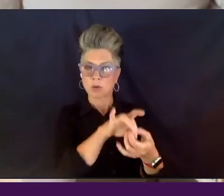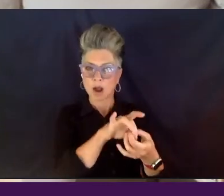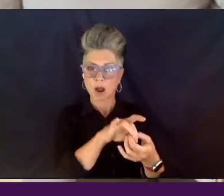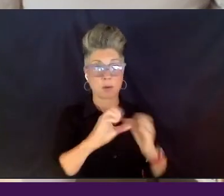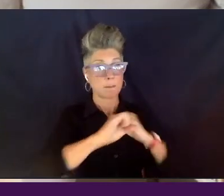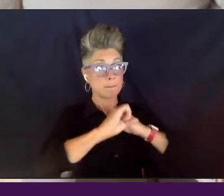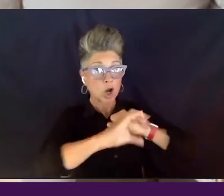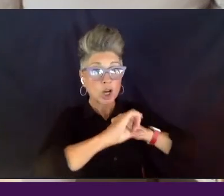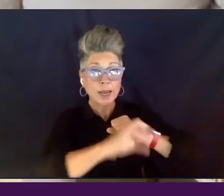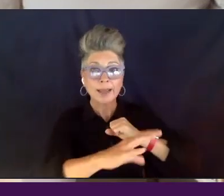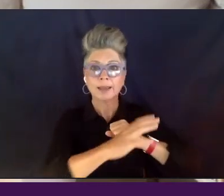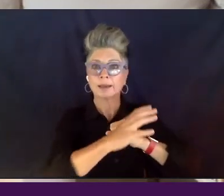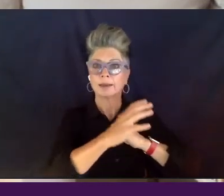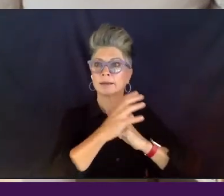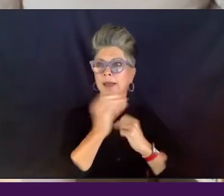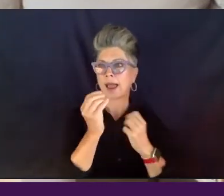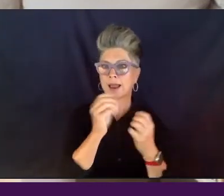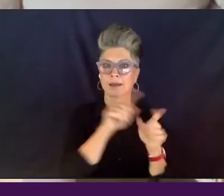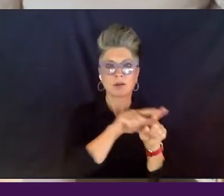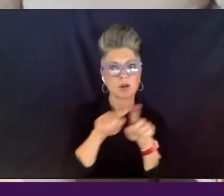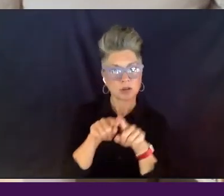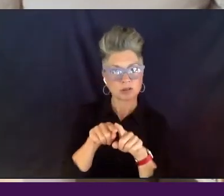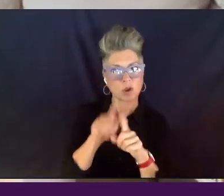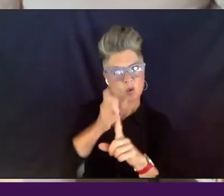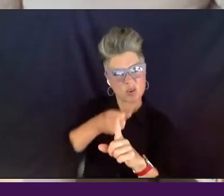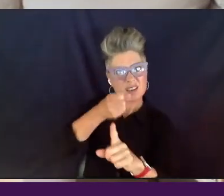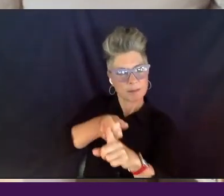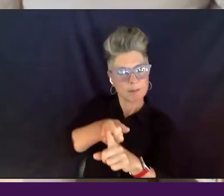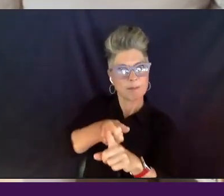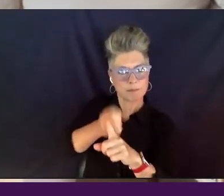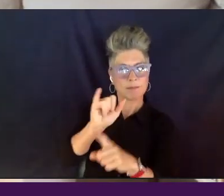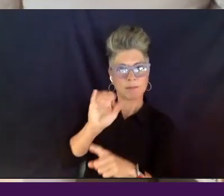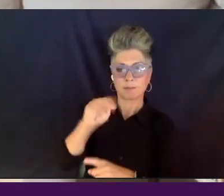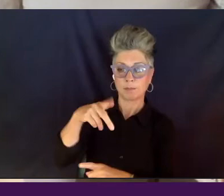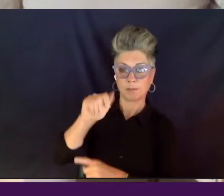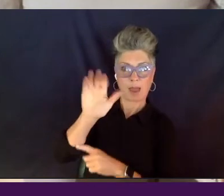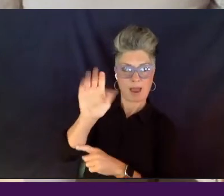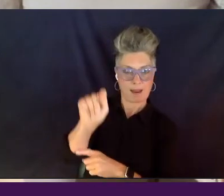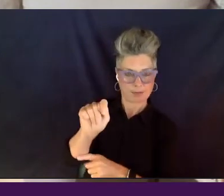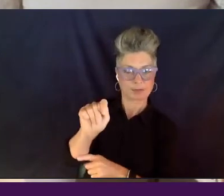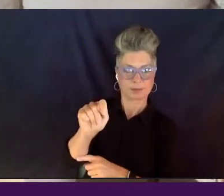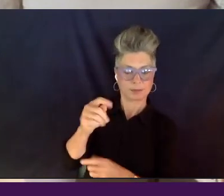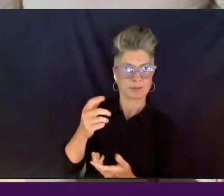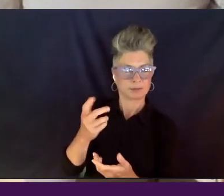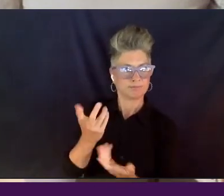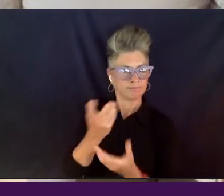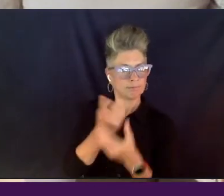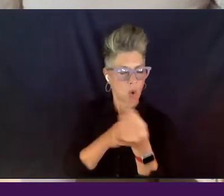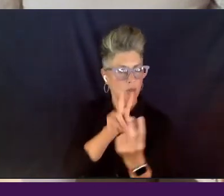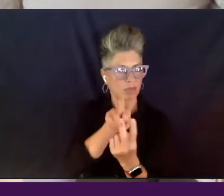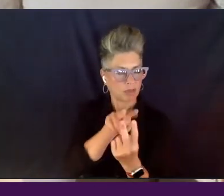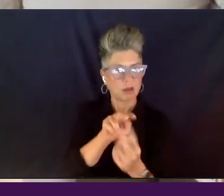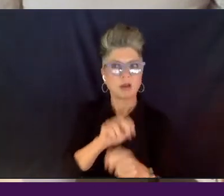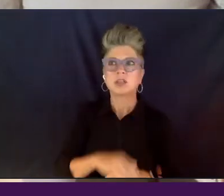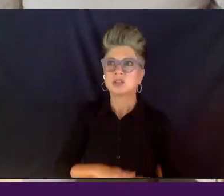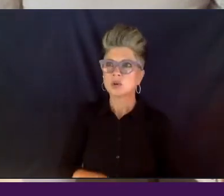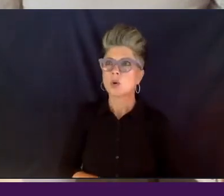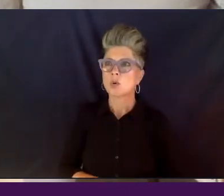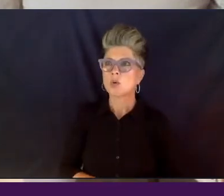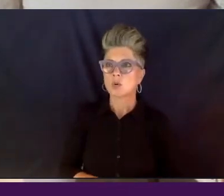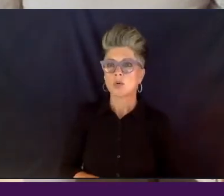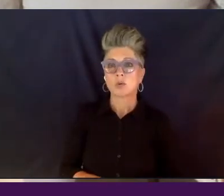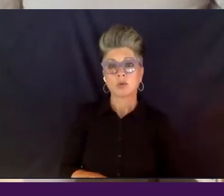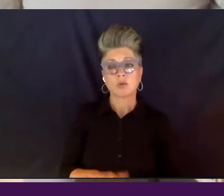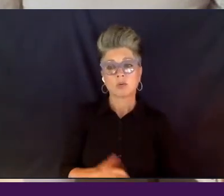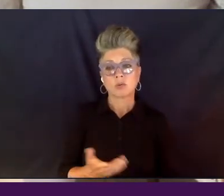and around, um, impact as well. Um, and so, um, and